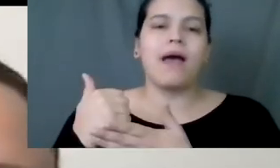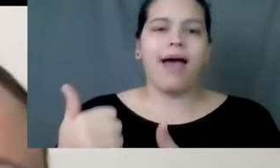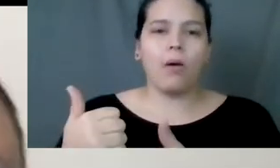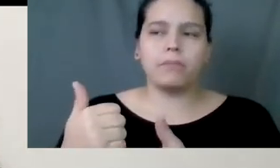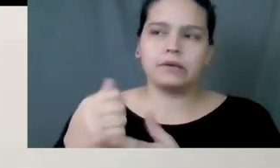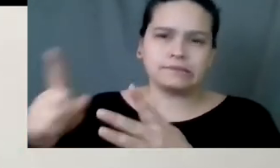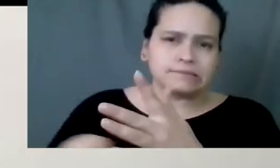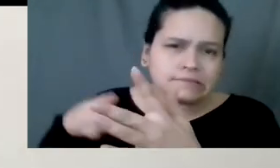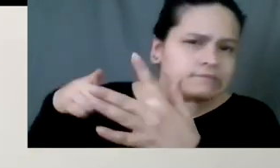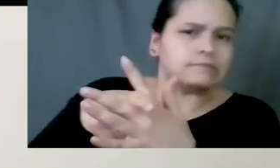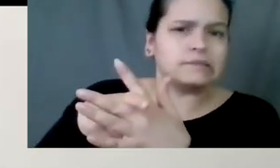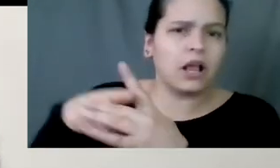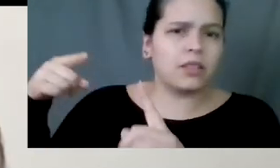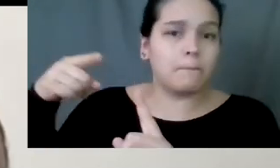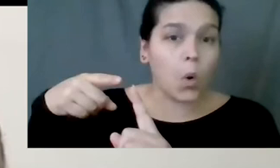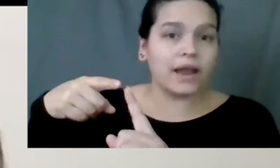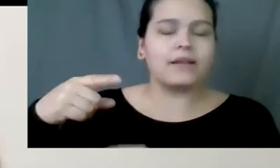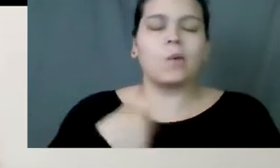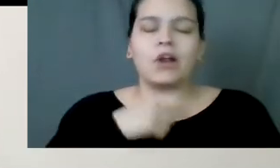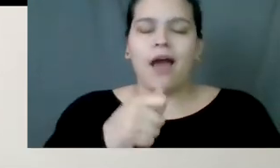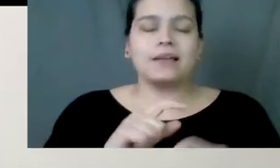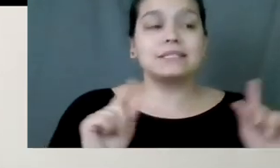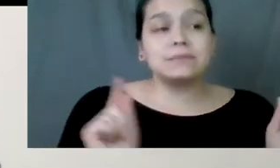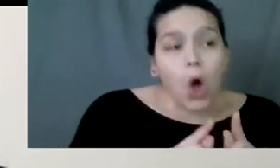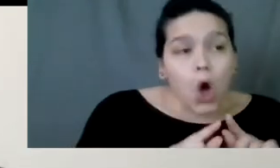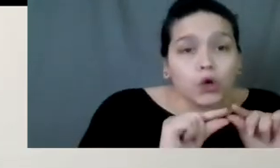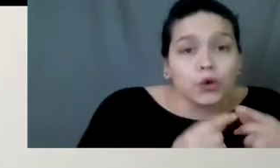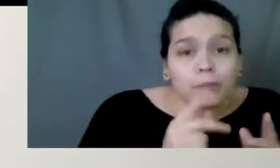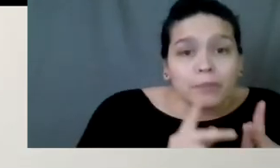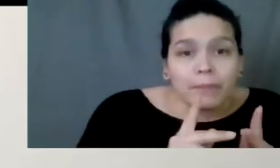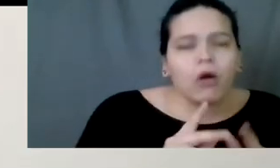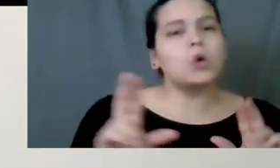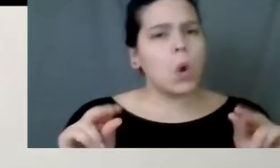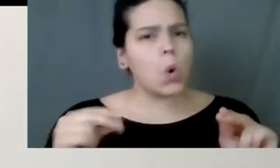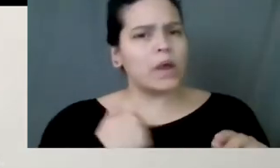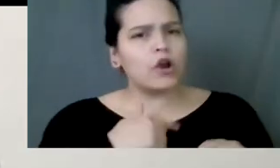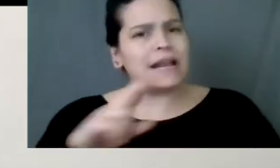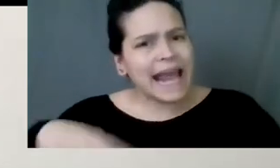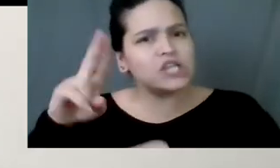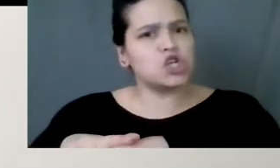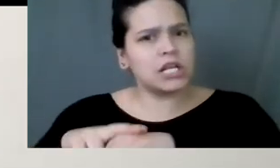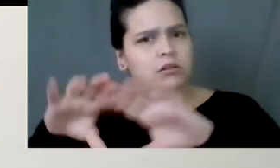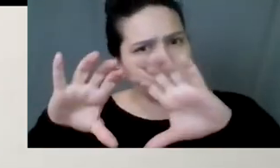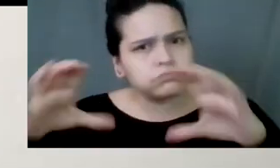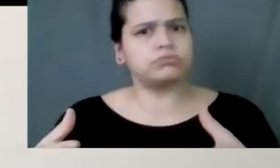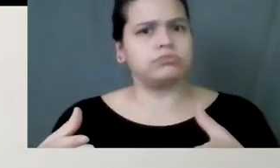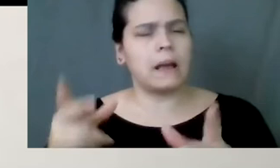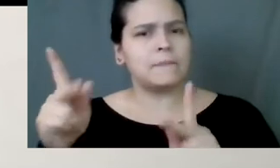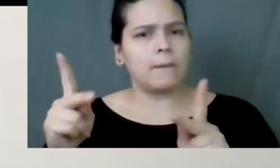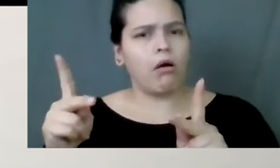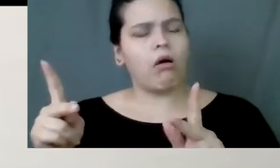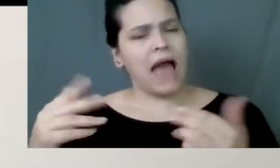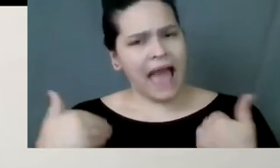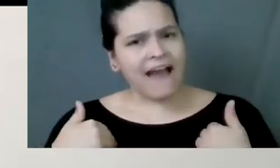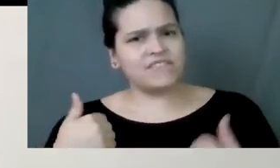the point that we're not just a small group of people. We are a nation of people with our own, you know,